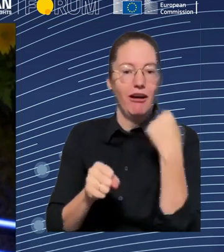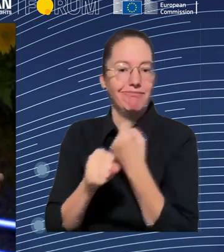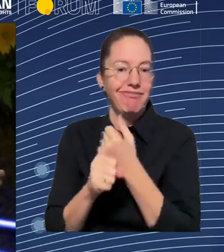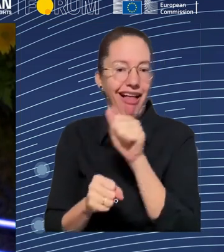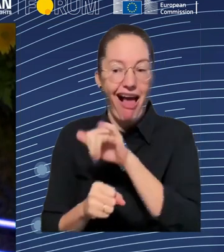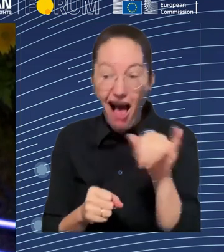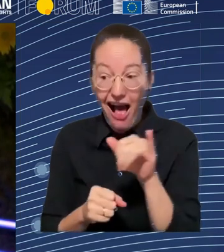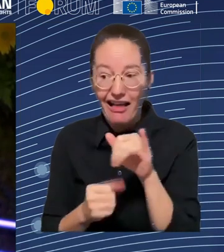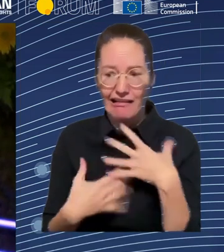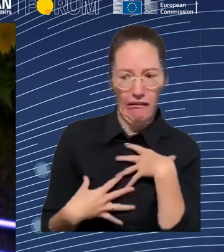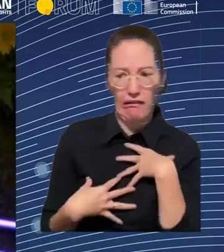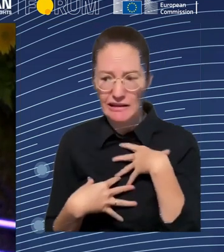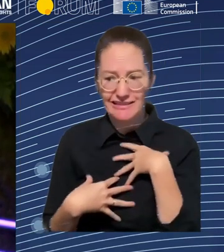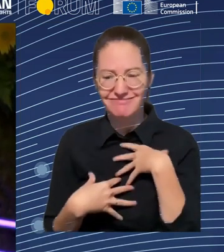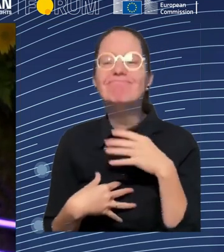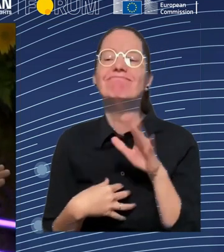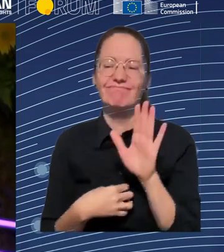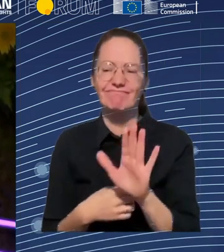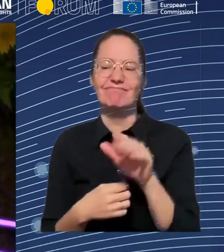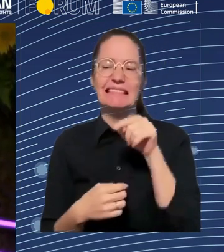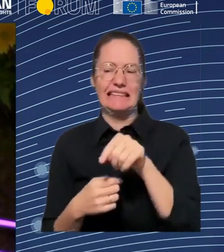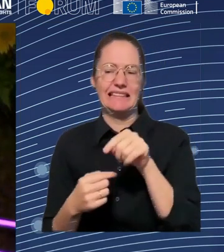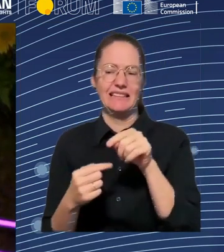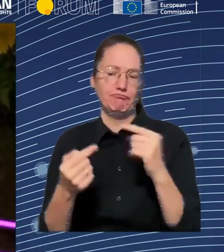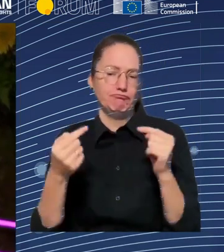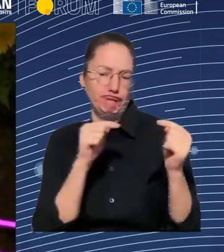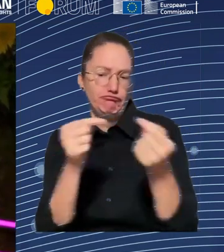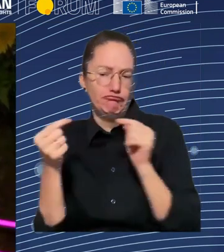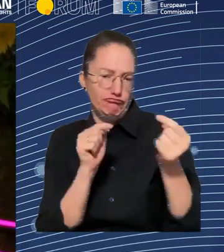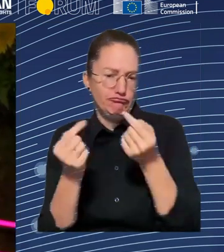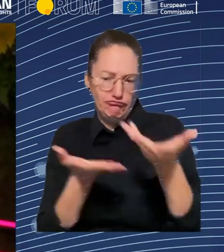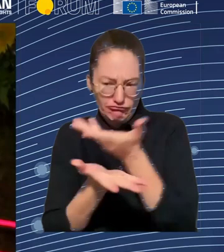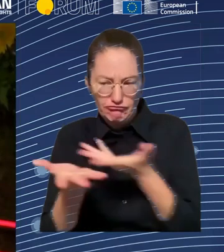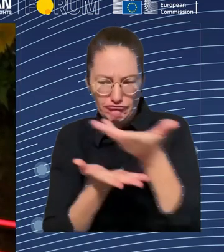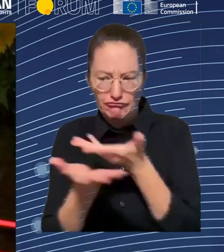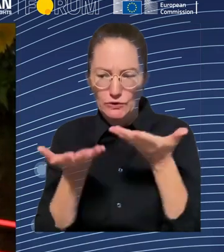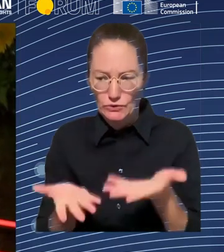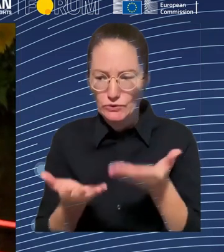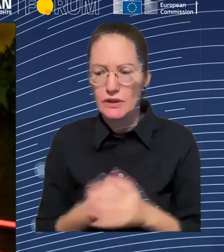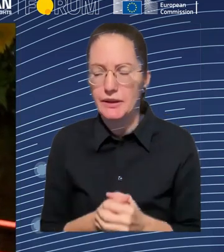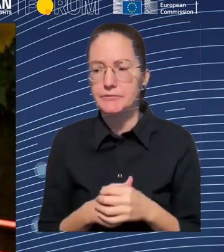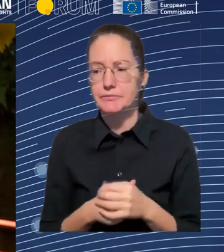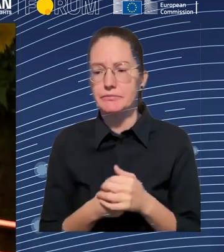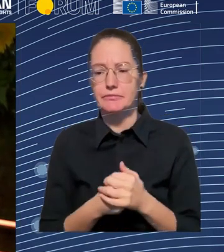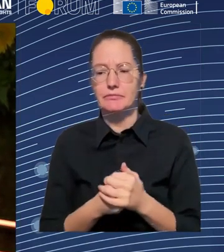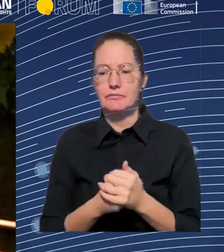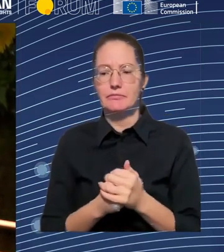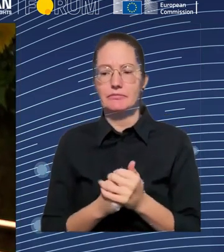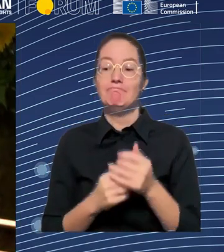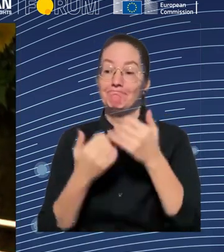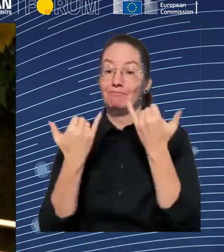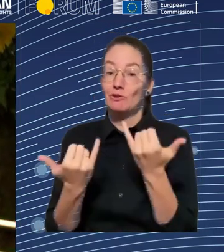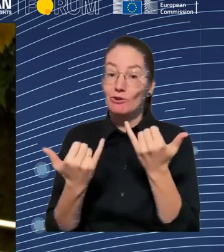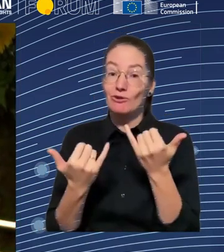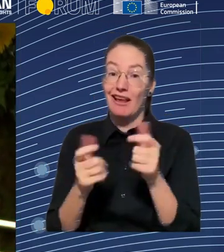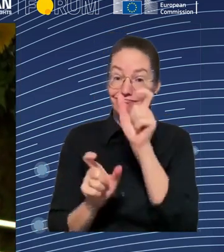Australia, from California, well, from the Netherlands, and from Italy. But, thank you for coming.